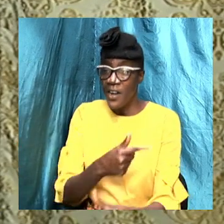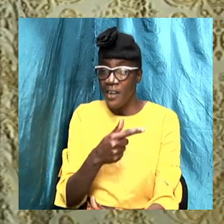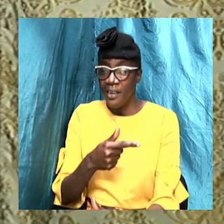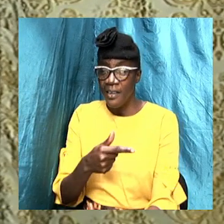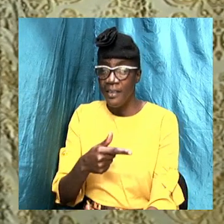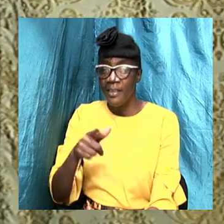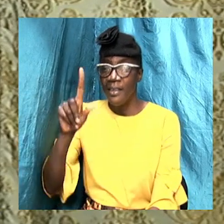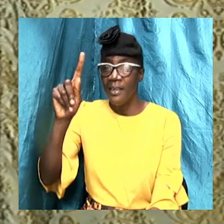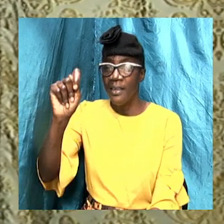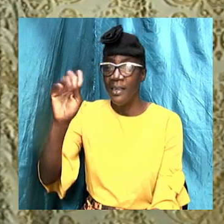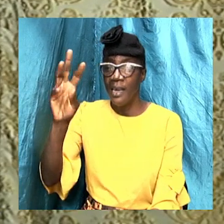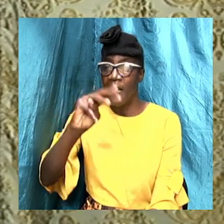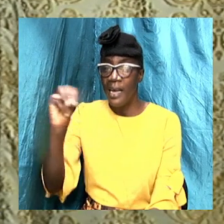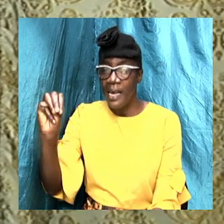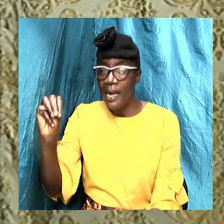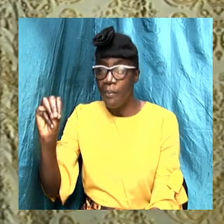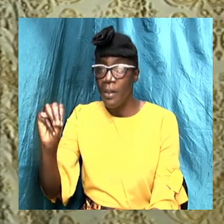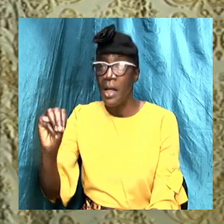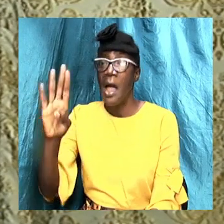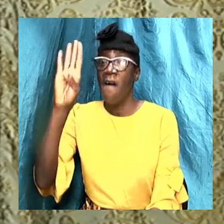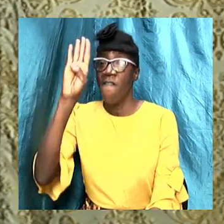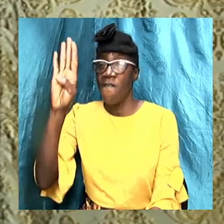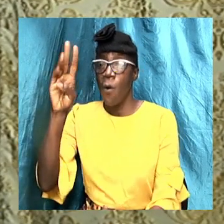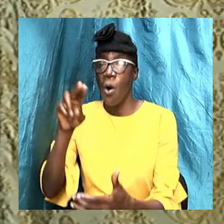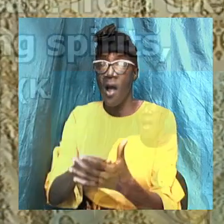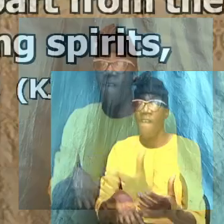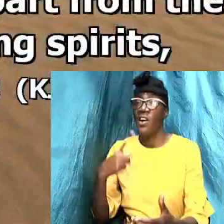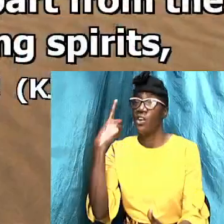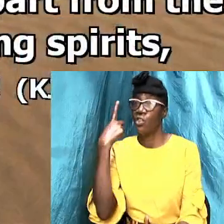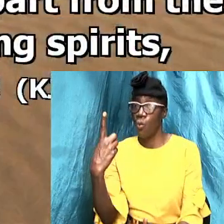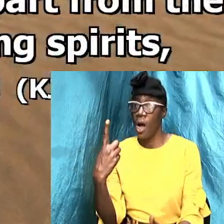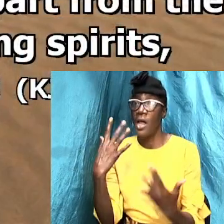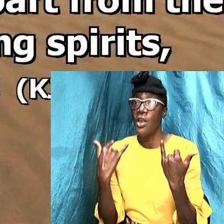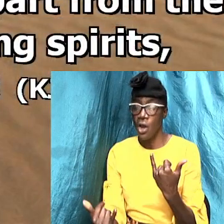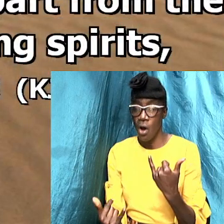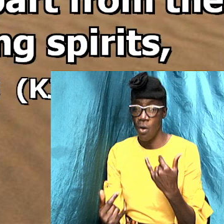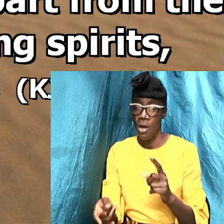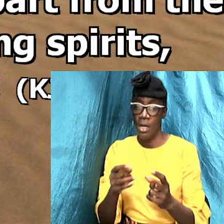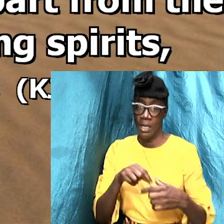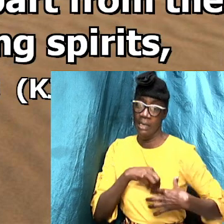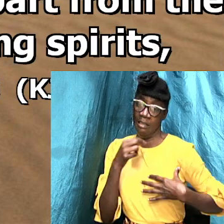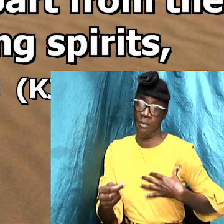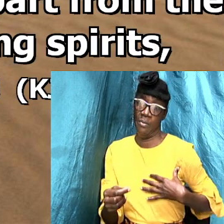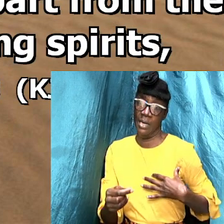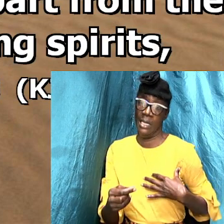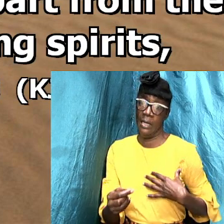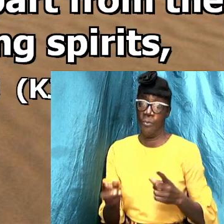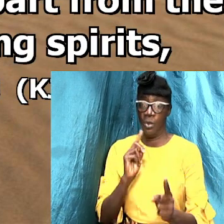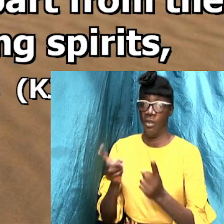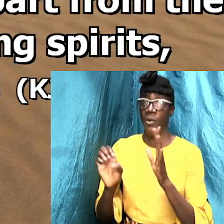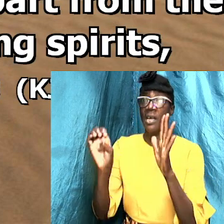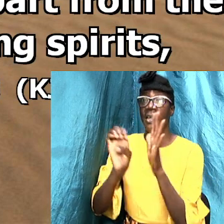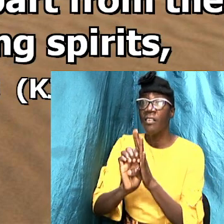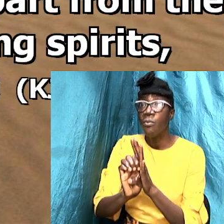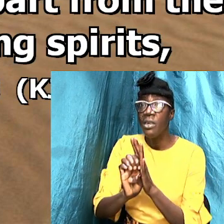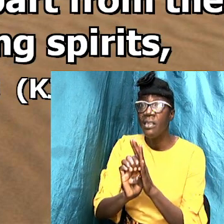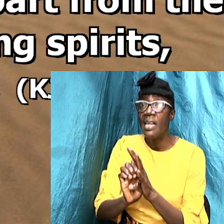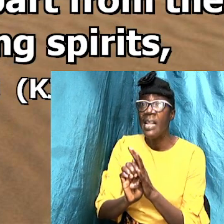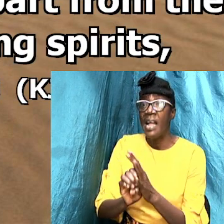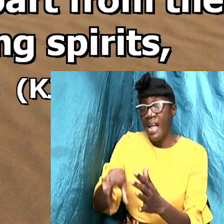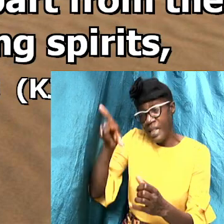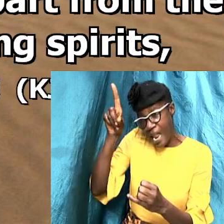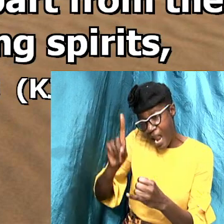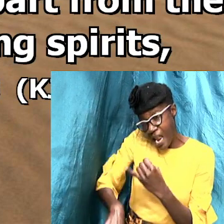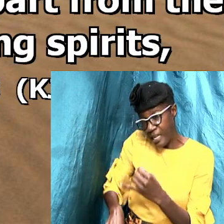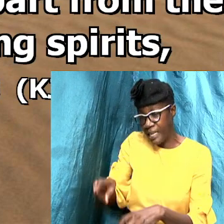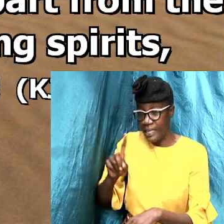verse 1, Now the Spirit speaketh expressly, that in the latter times some shall